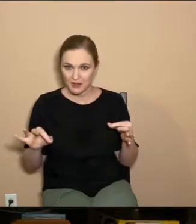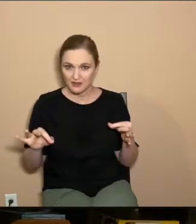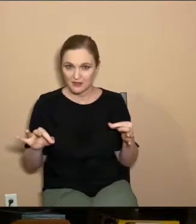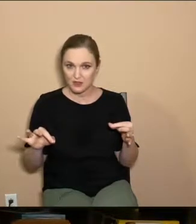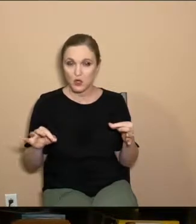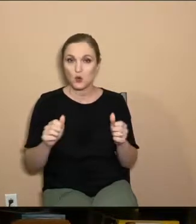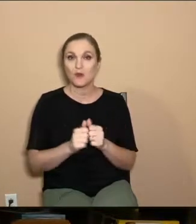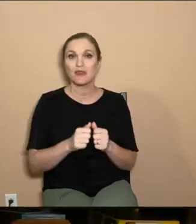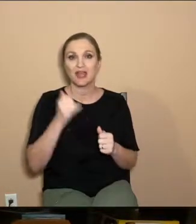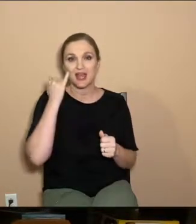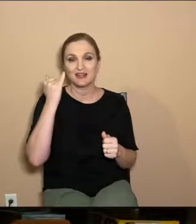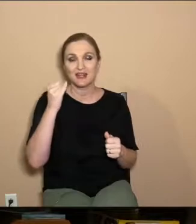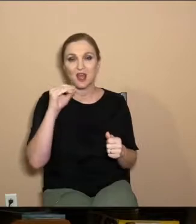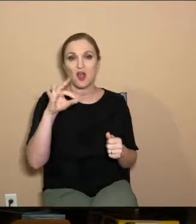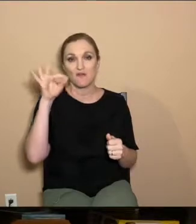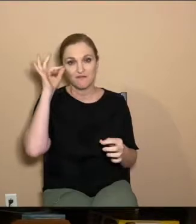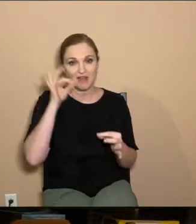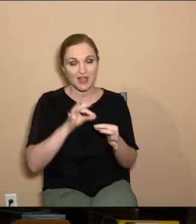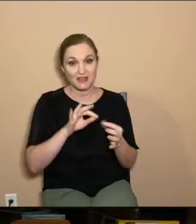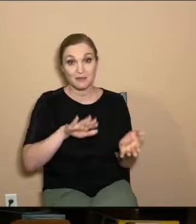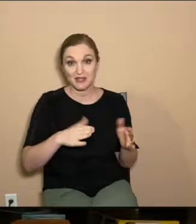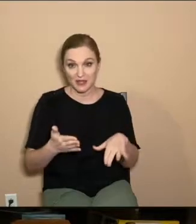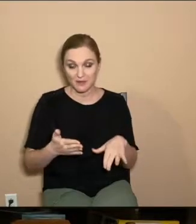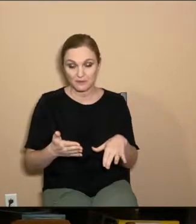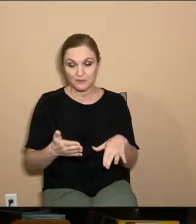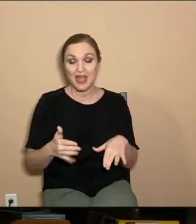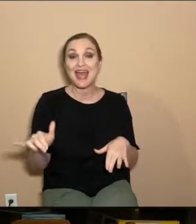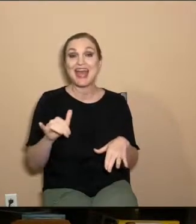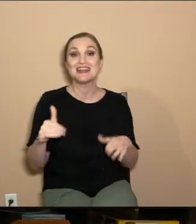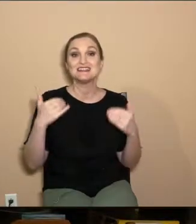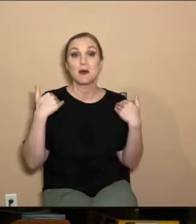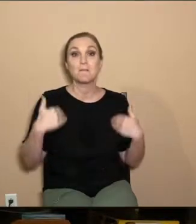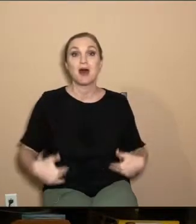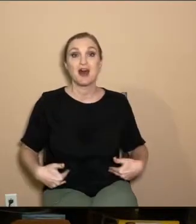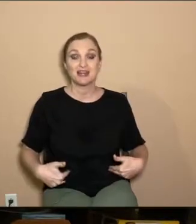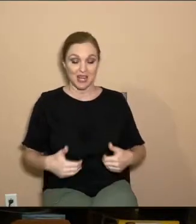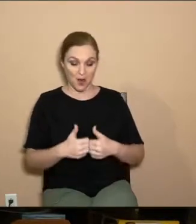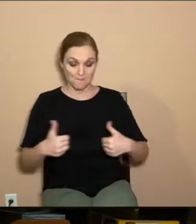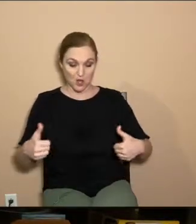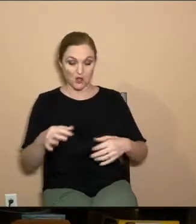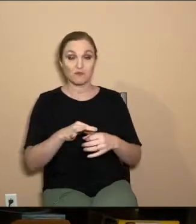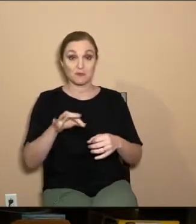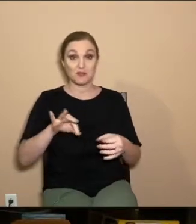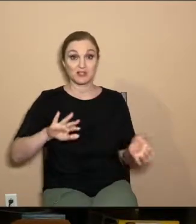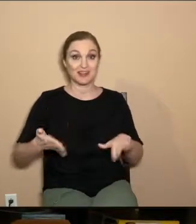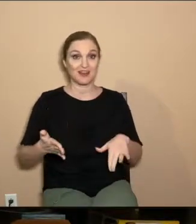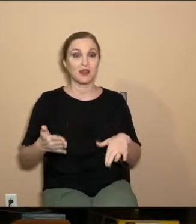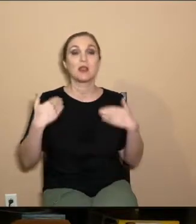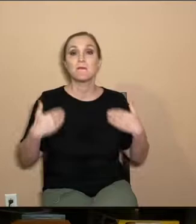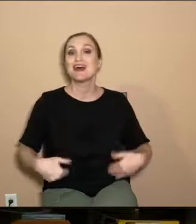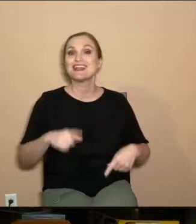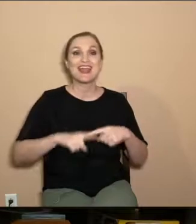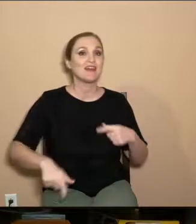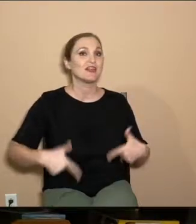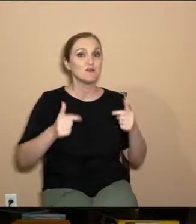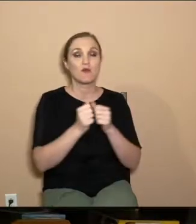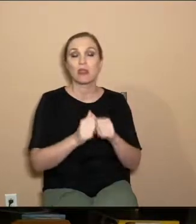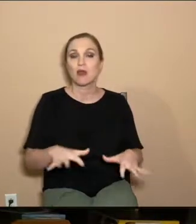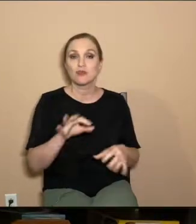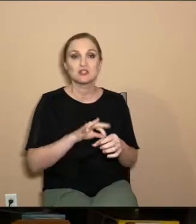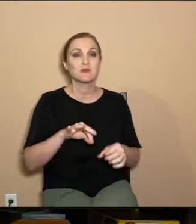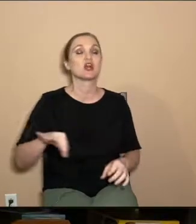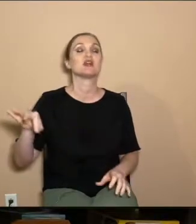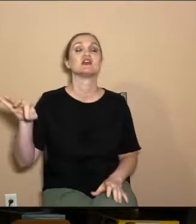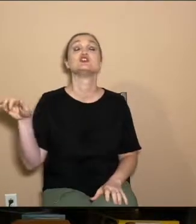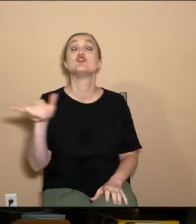of faith being dead. says, for as the body apart from the spirit is dead, you body cannot live without the spirit. So